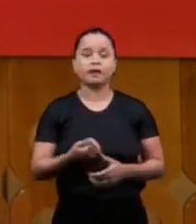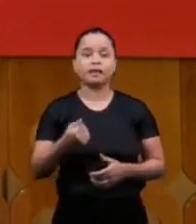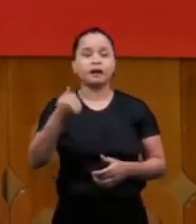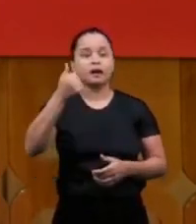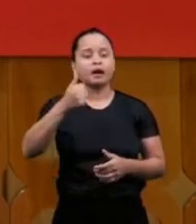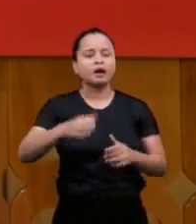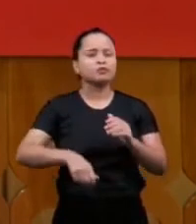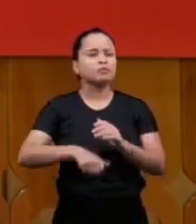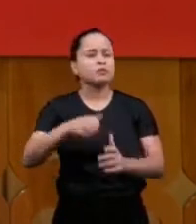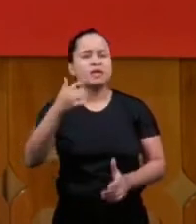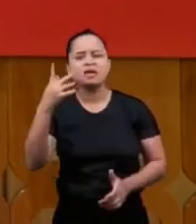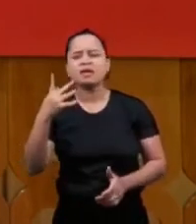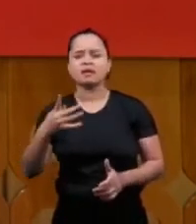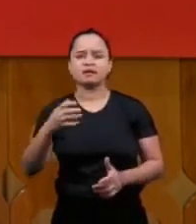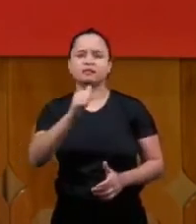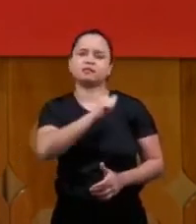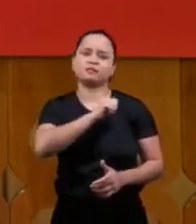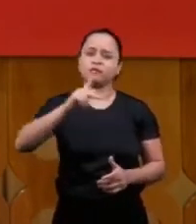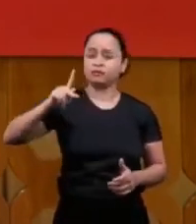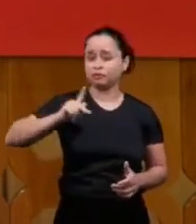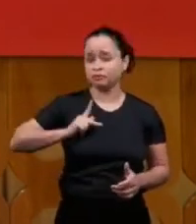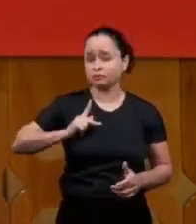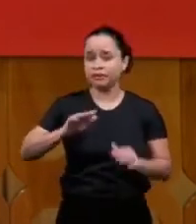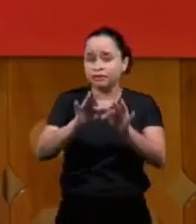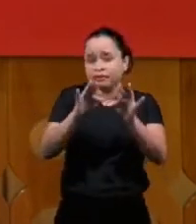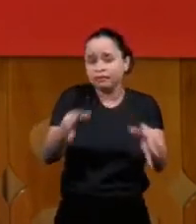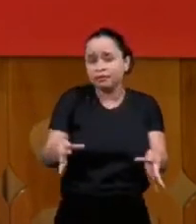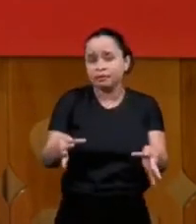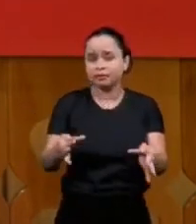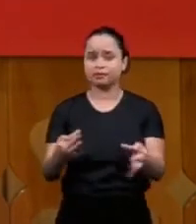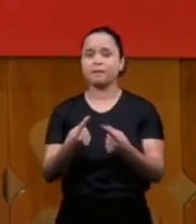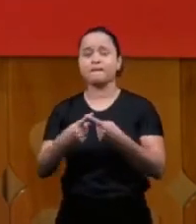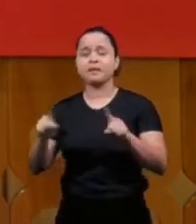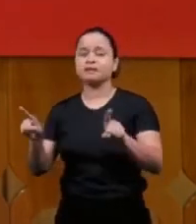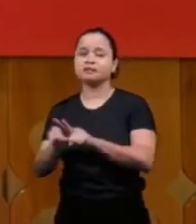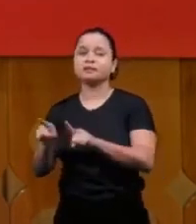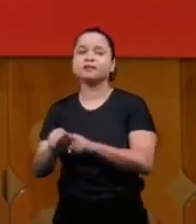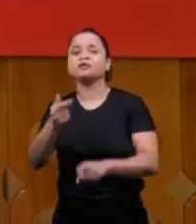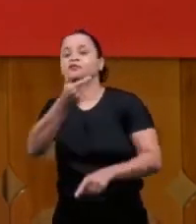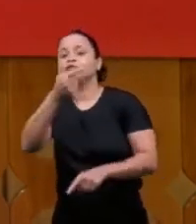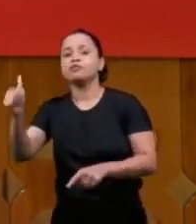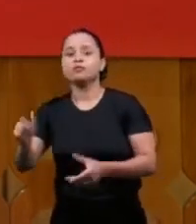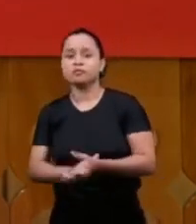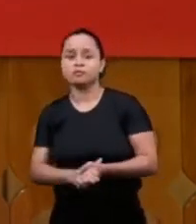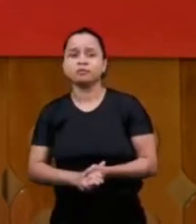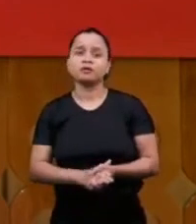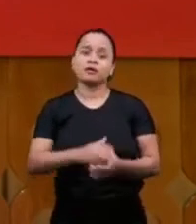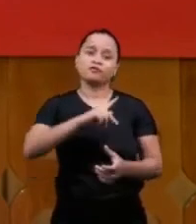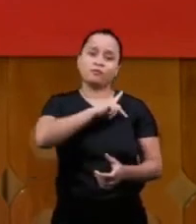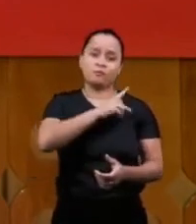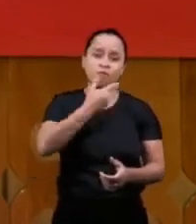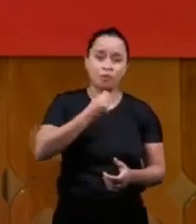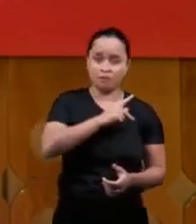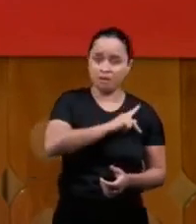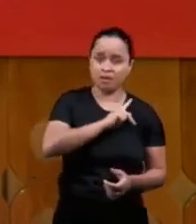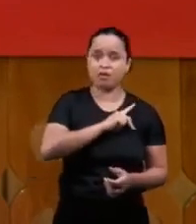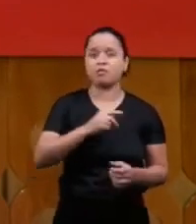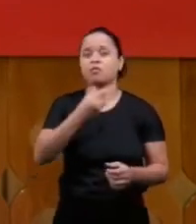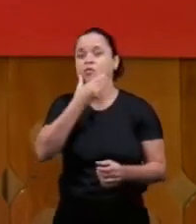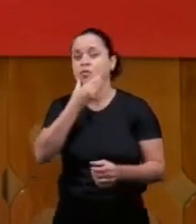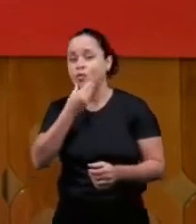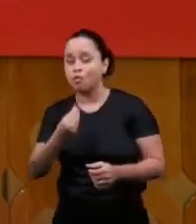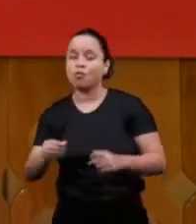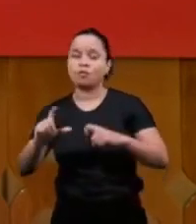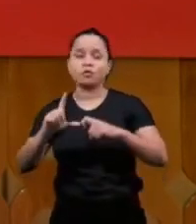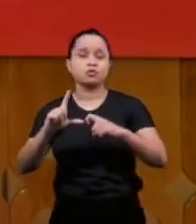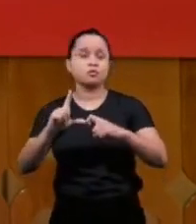but they also had Luke they also had Paul who were very intelligent and there wasn't this social discrimination or